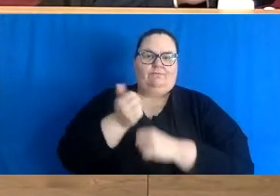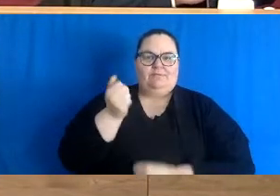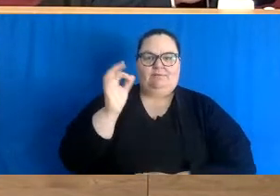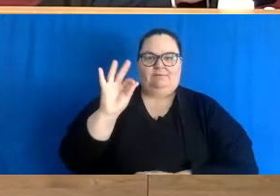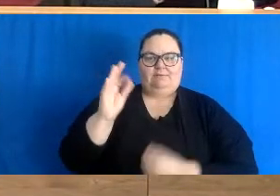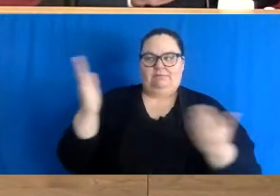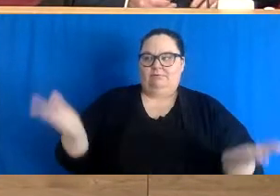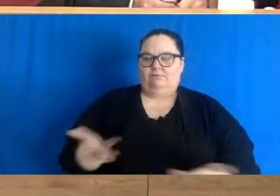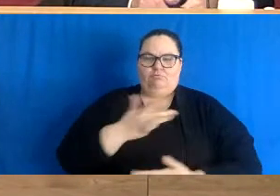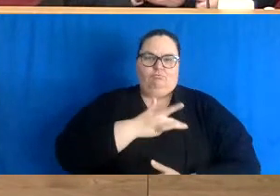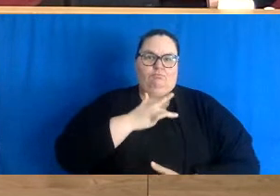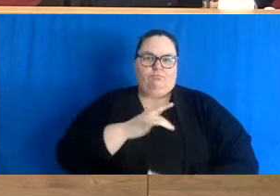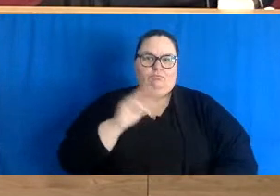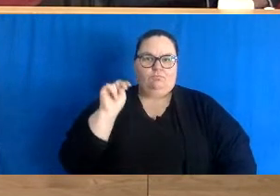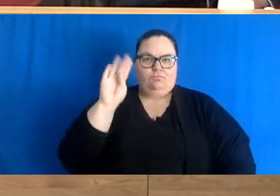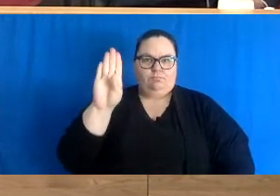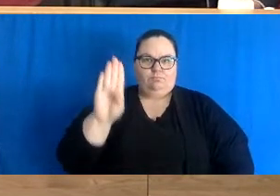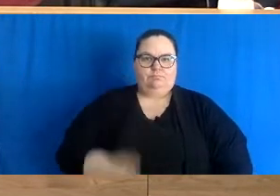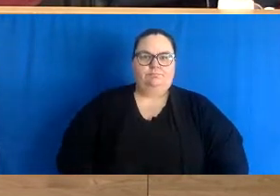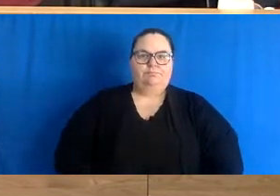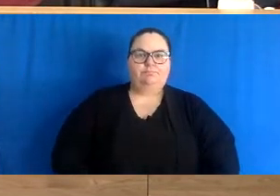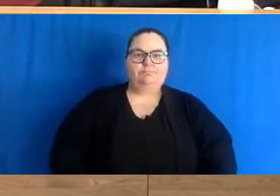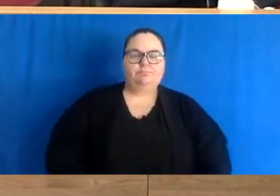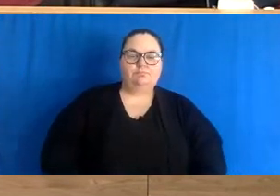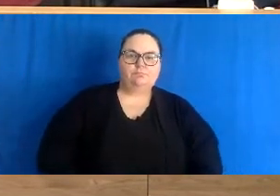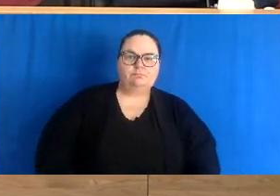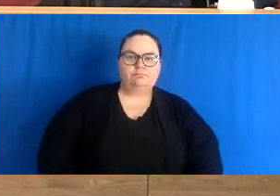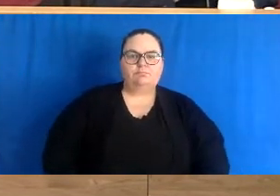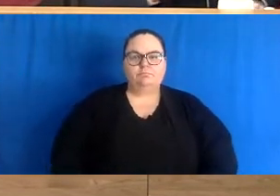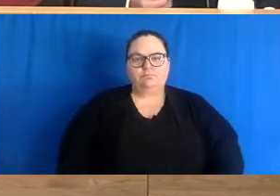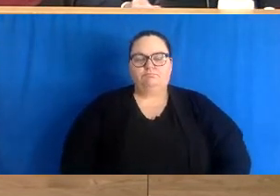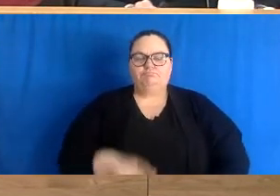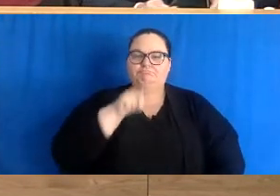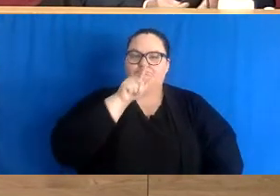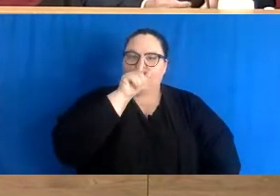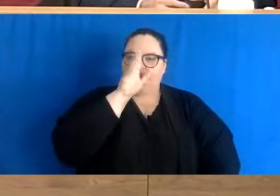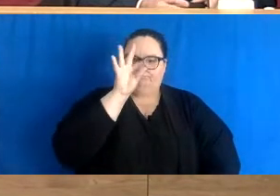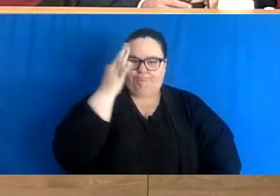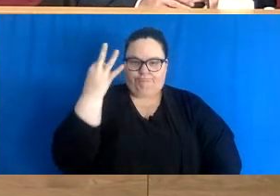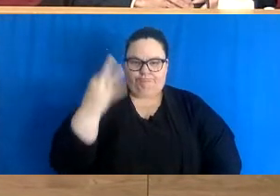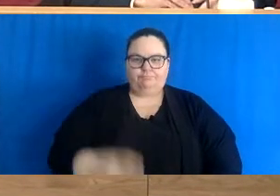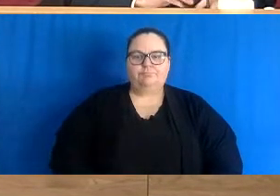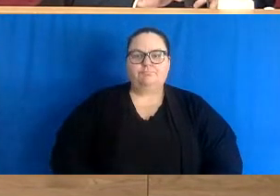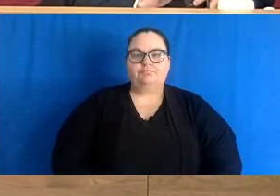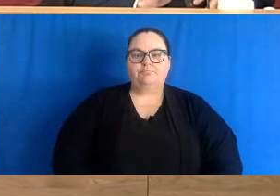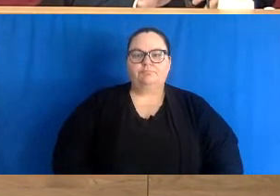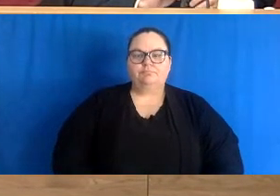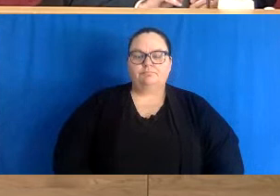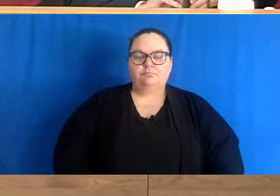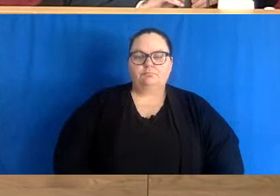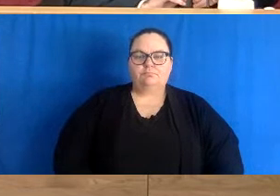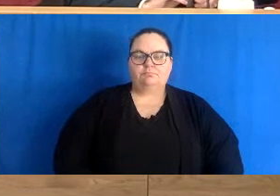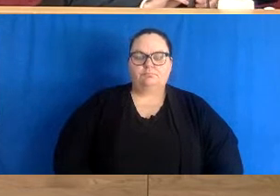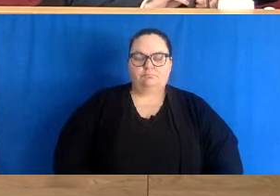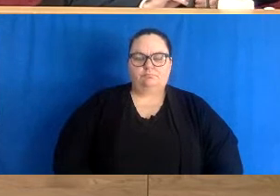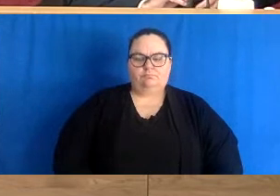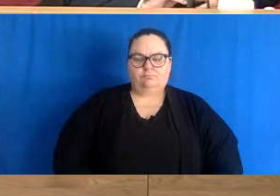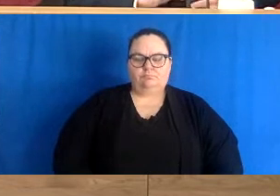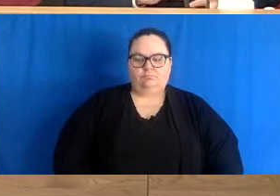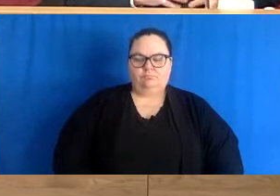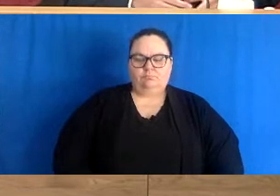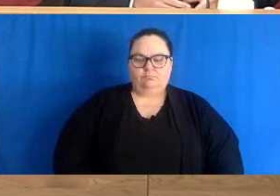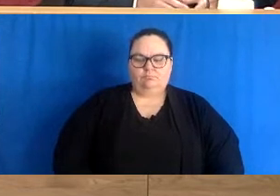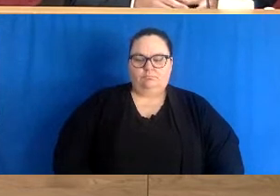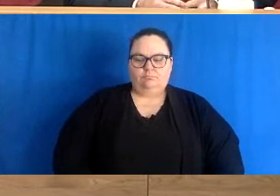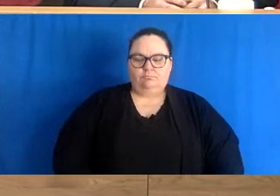jour sur le COVID-19 au Nouveau-Brunswick. Les portes paroles aujourd'hui dans l'ordre suivant. Speaking at this afternoon's